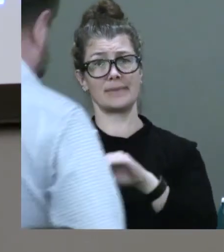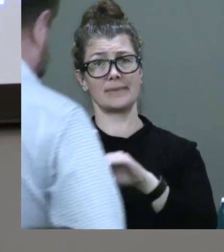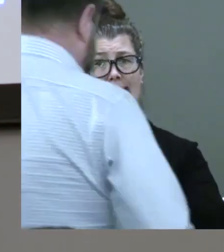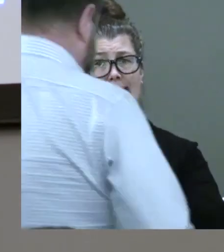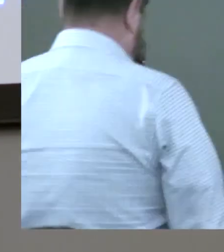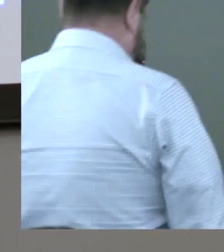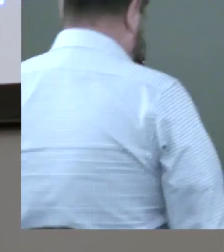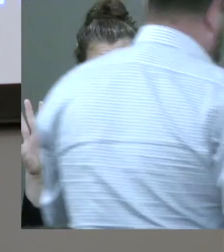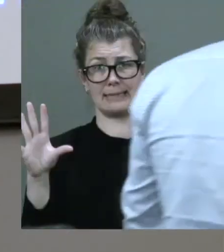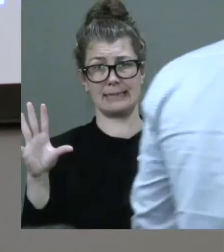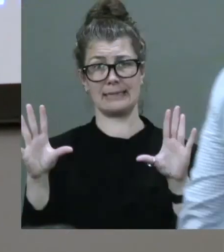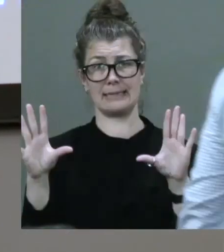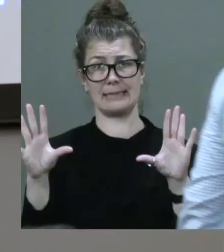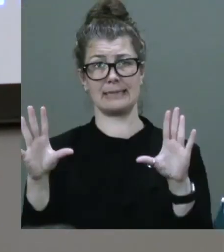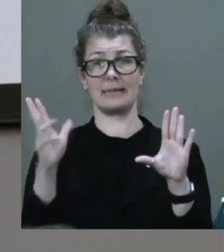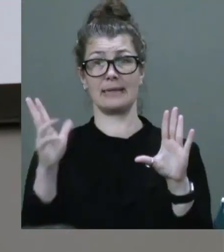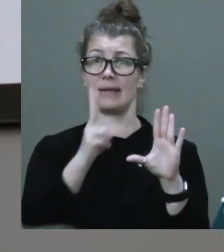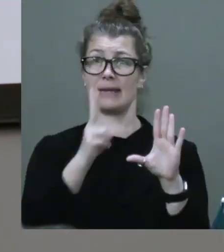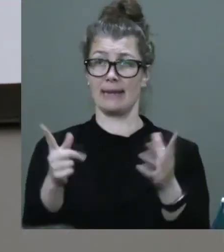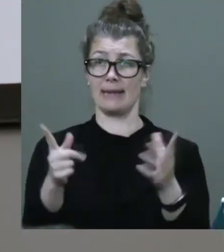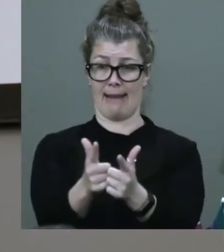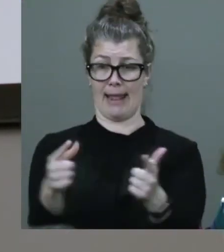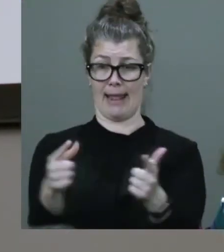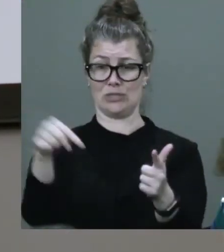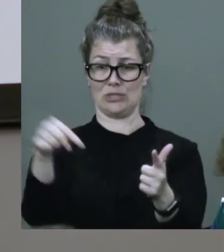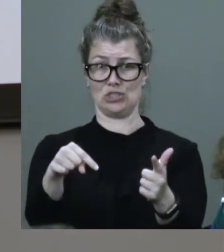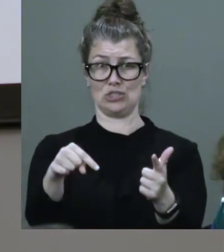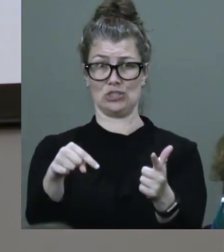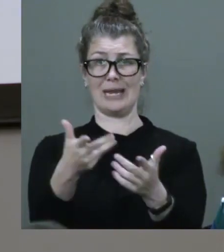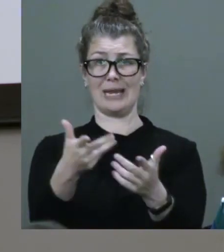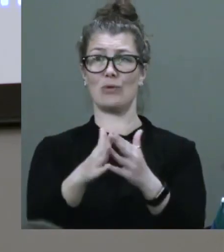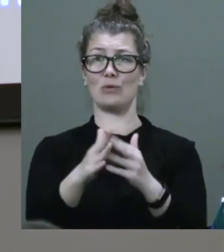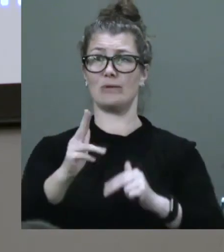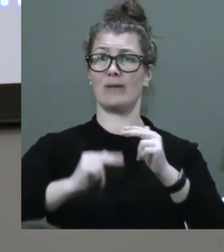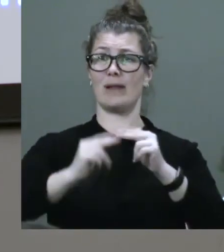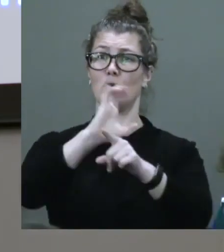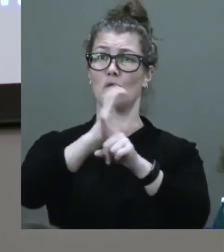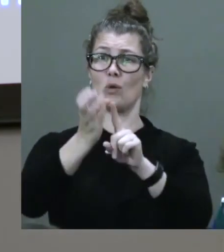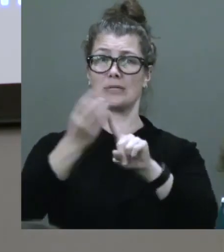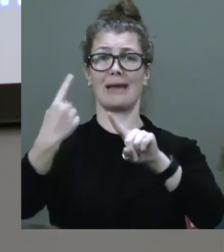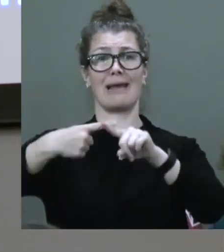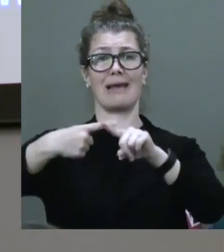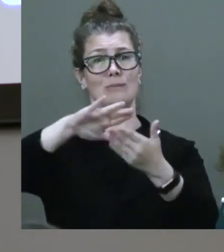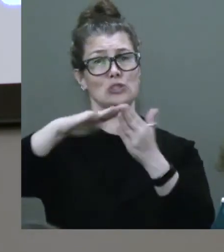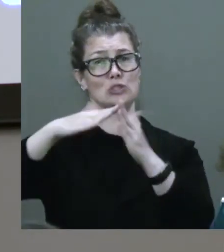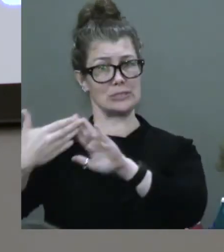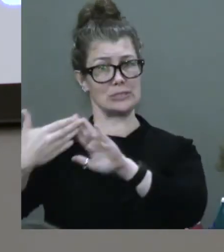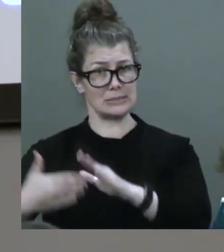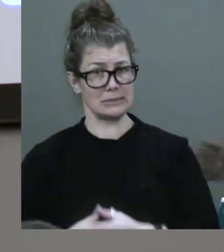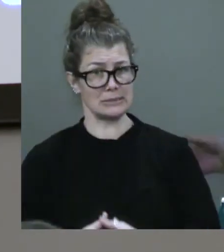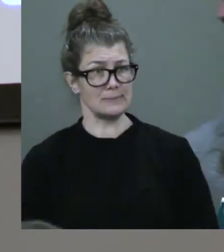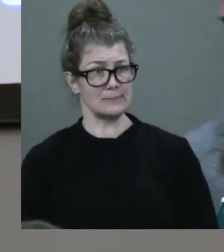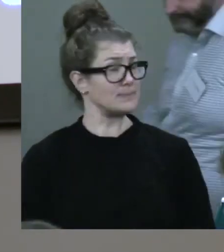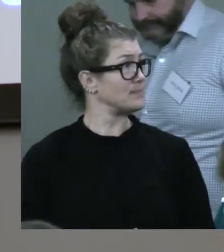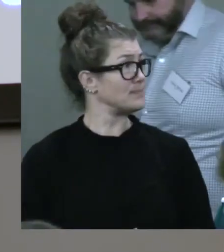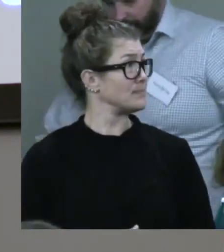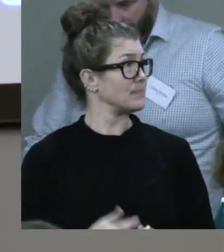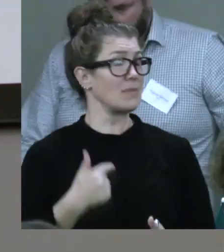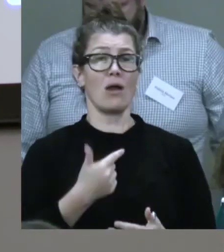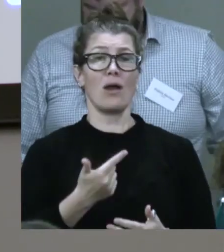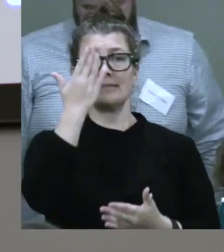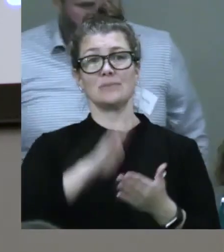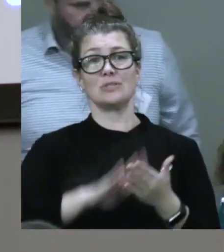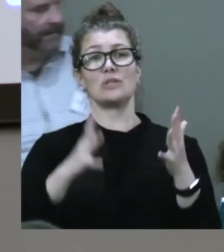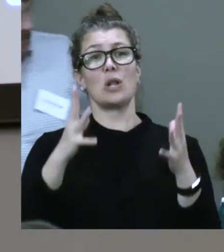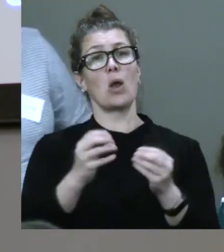and its role, you know, in building culture and community. You know, I experience this quite often with the